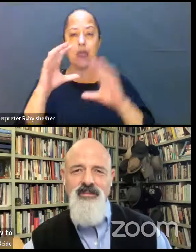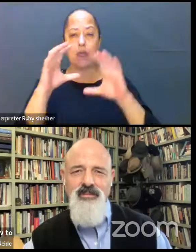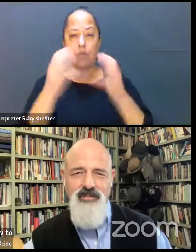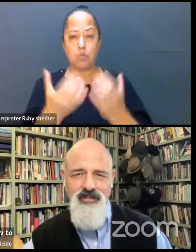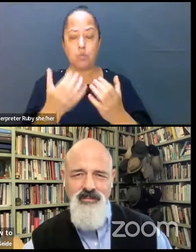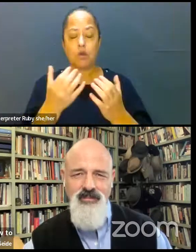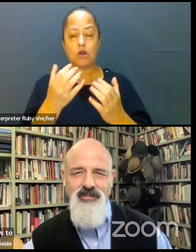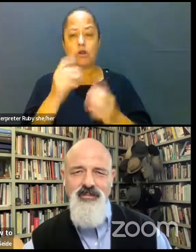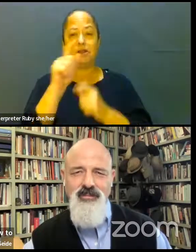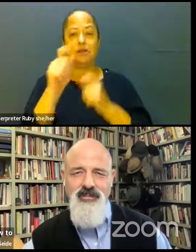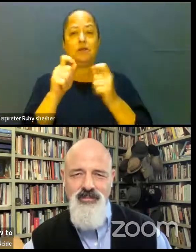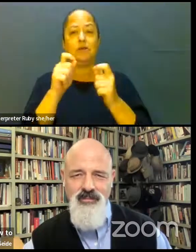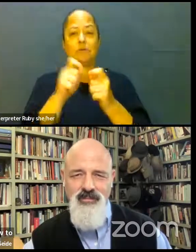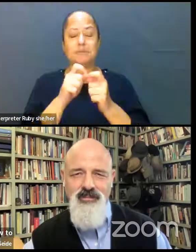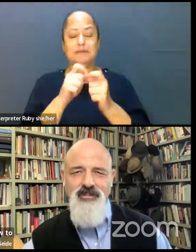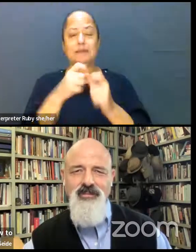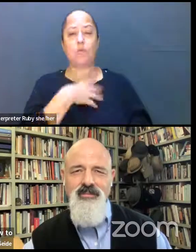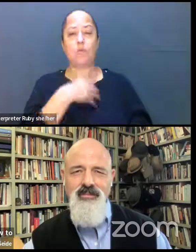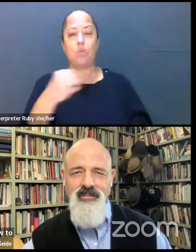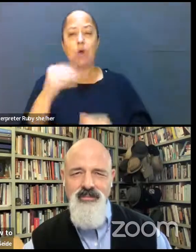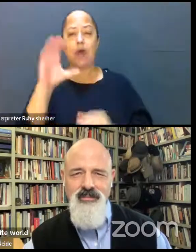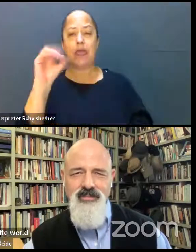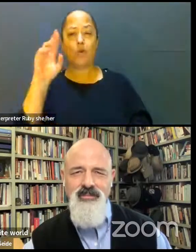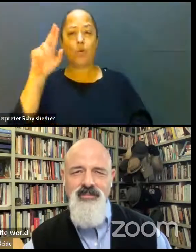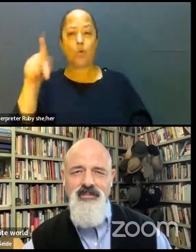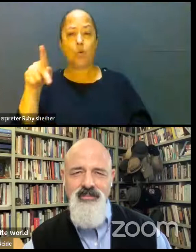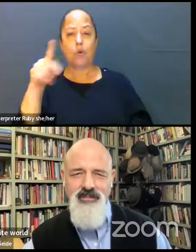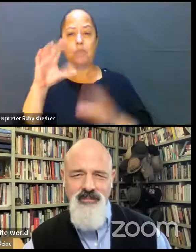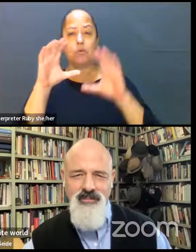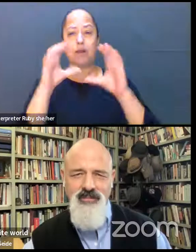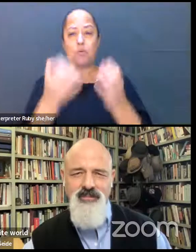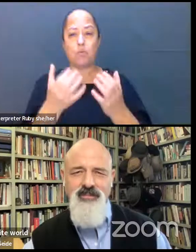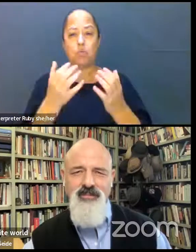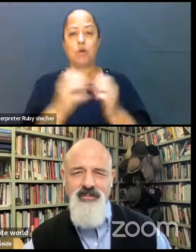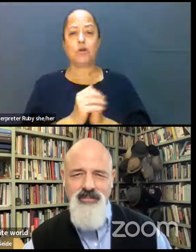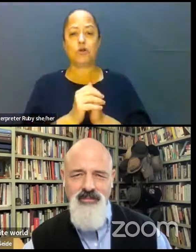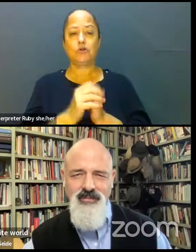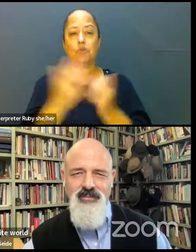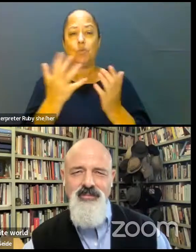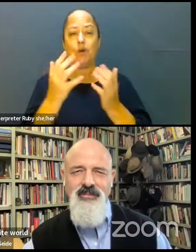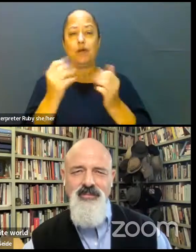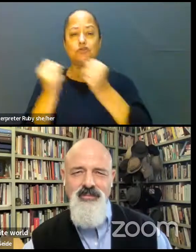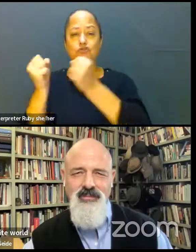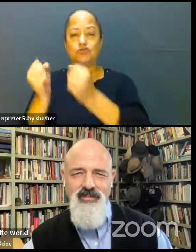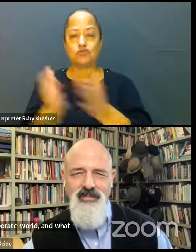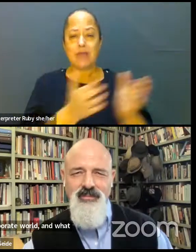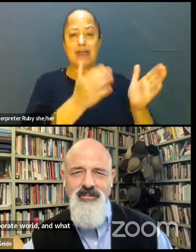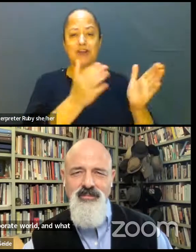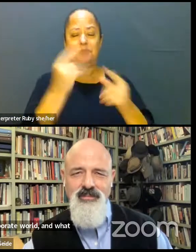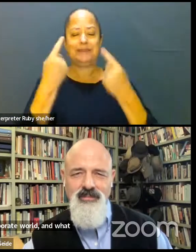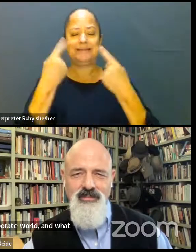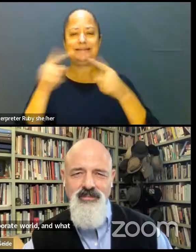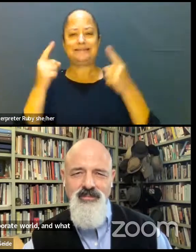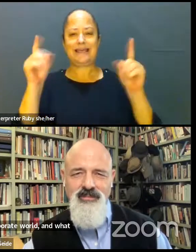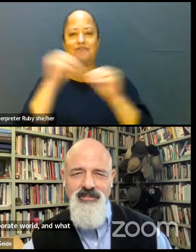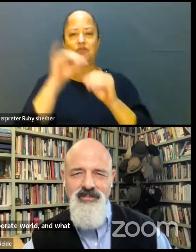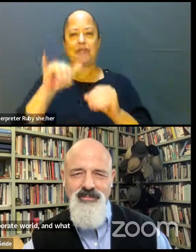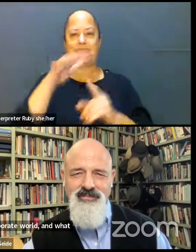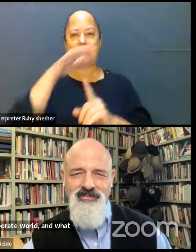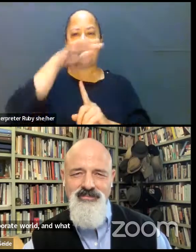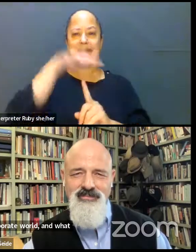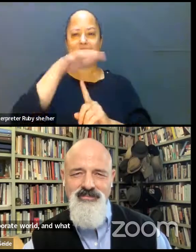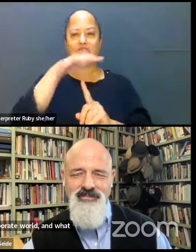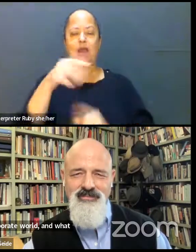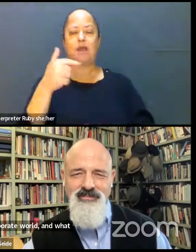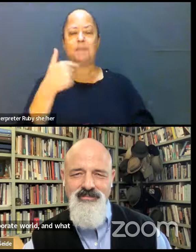majority white corporate world, and what were the strategies and tactics to be successful in that environment. And I